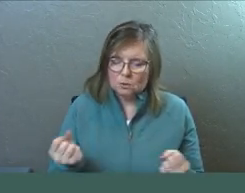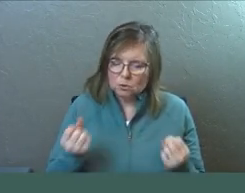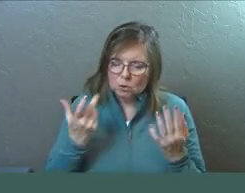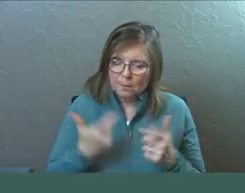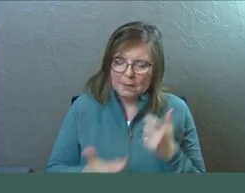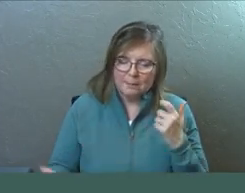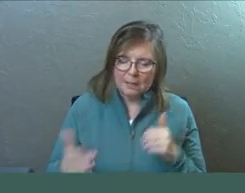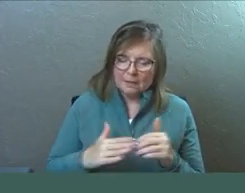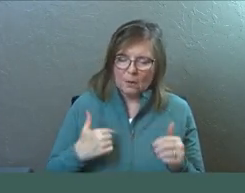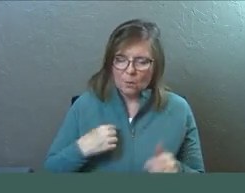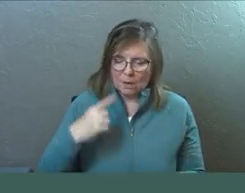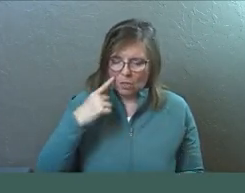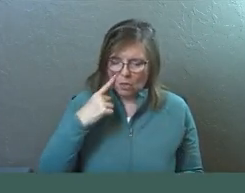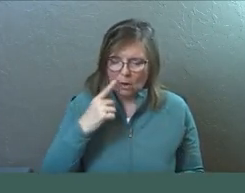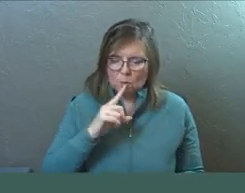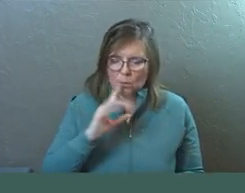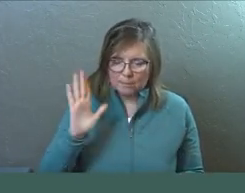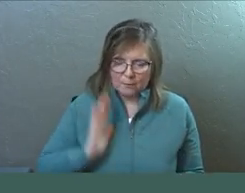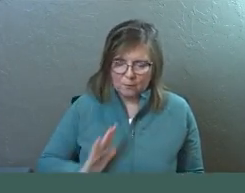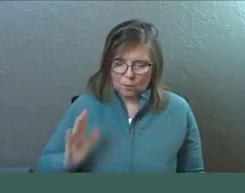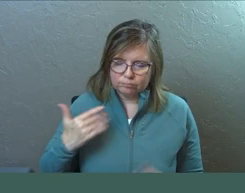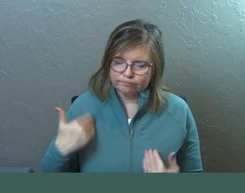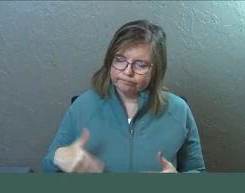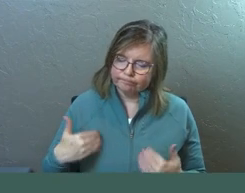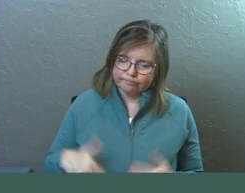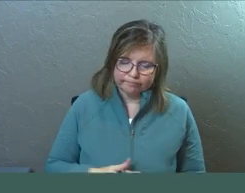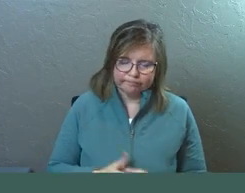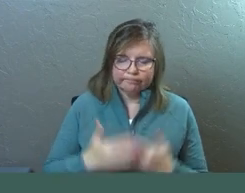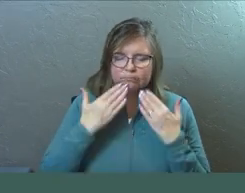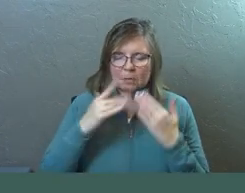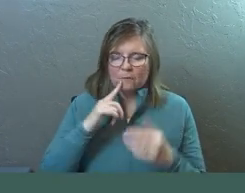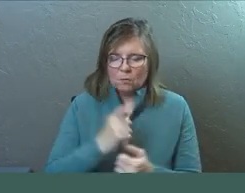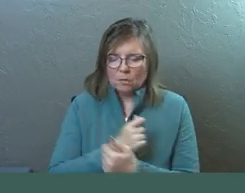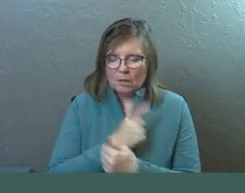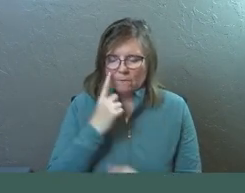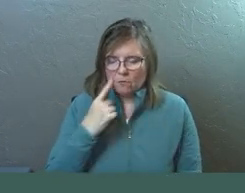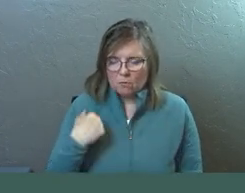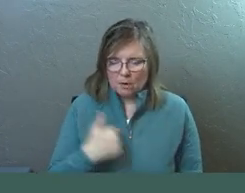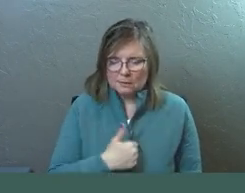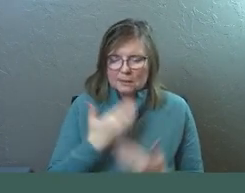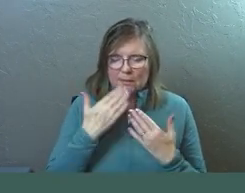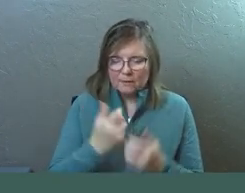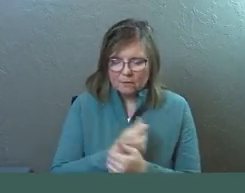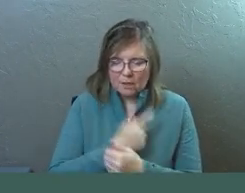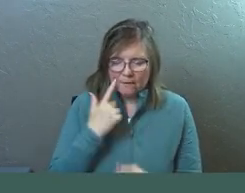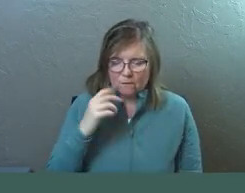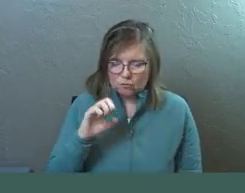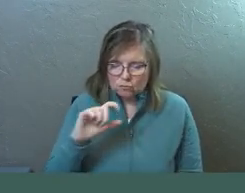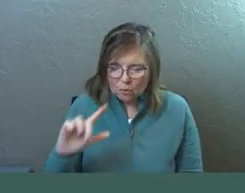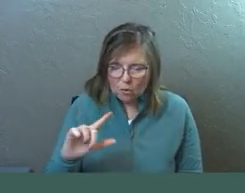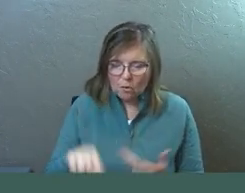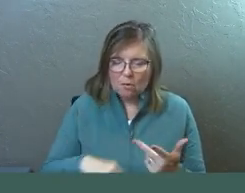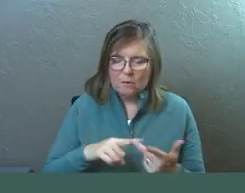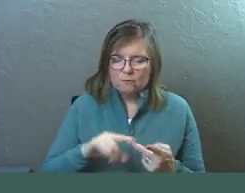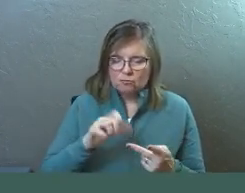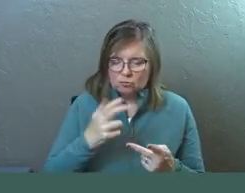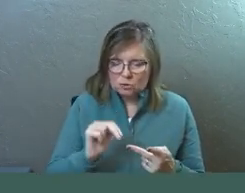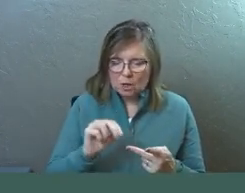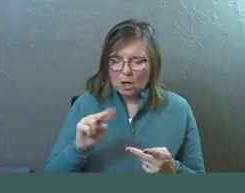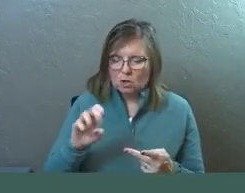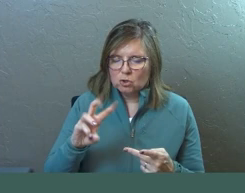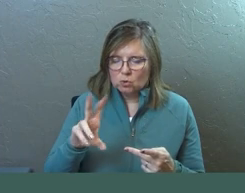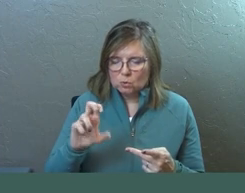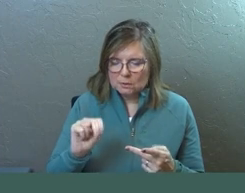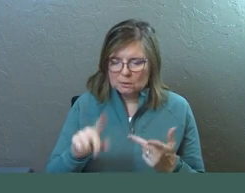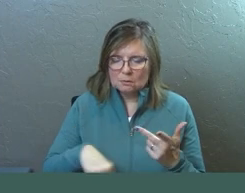so much bigger than maybe we thought you were. Thank you for your love for us. Thank you for your love for Saul. Thank you for your love for John Newton,